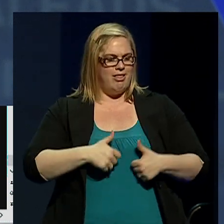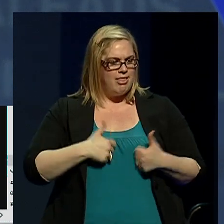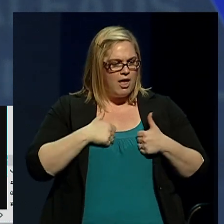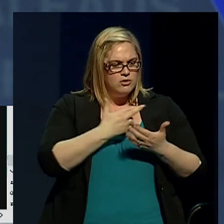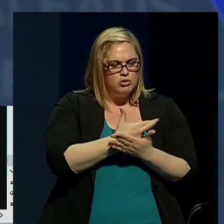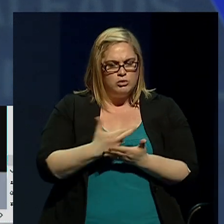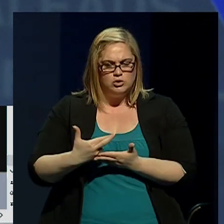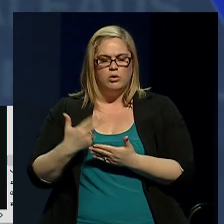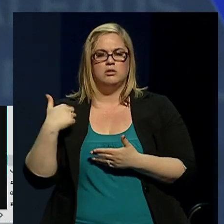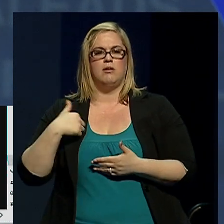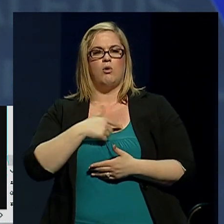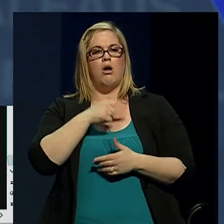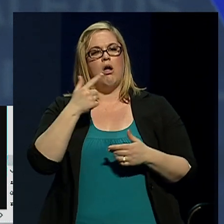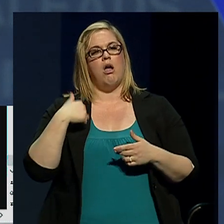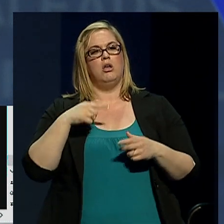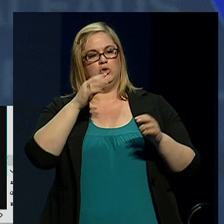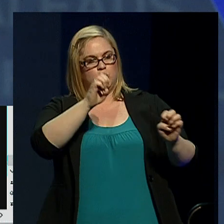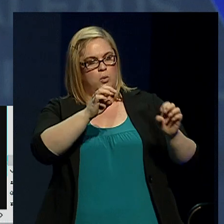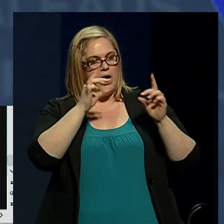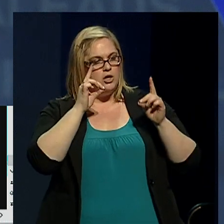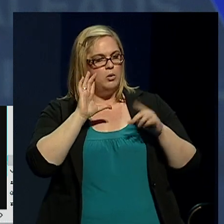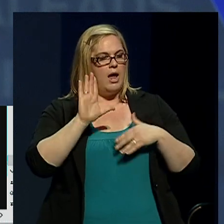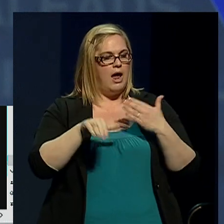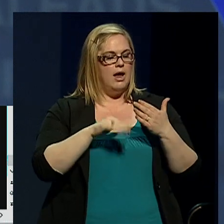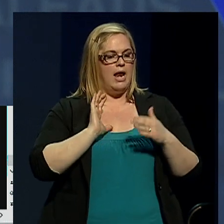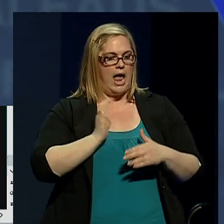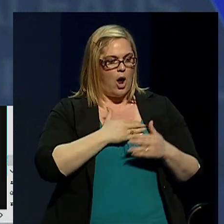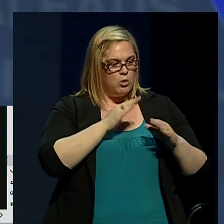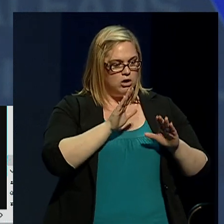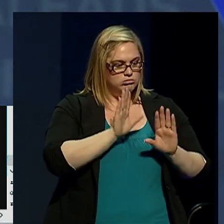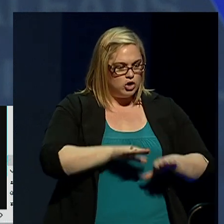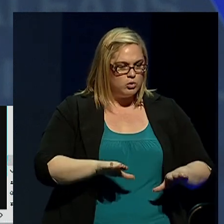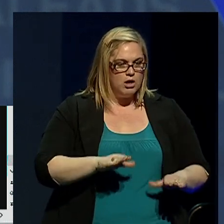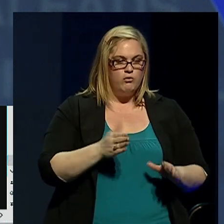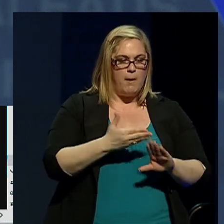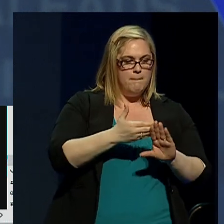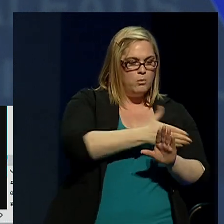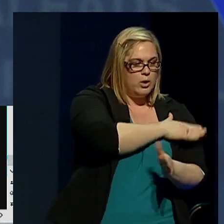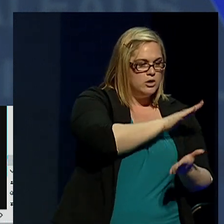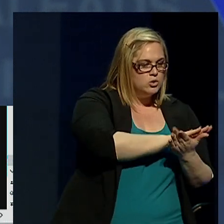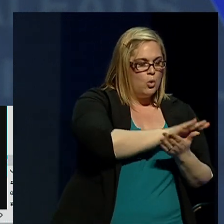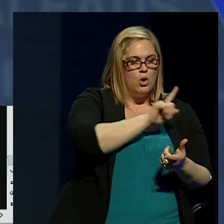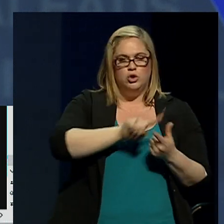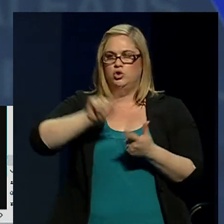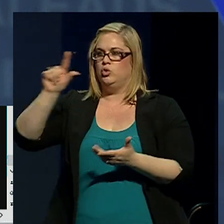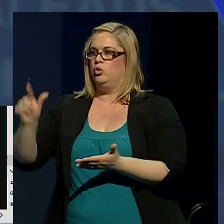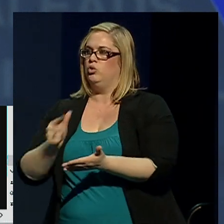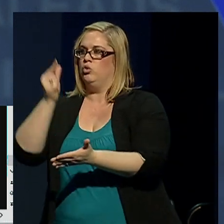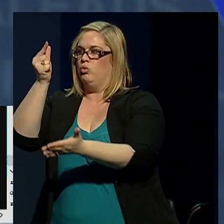for us to educate our children from preschool to graduate school.